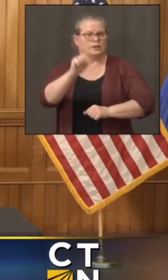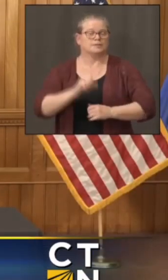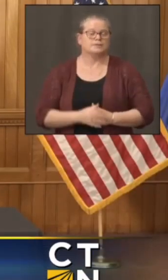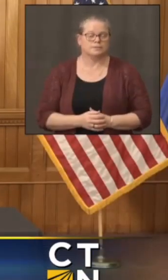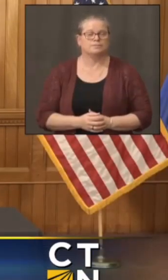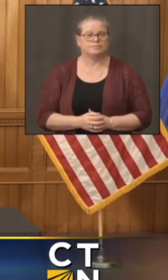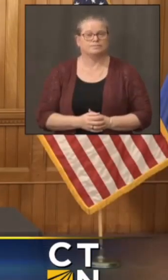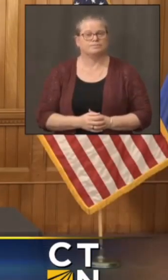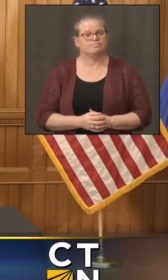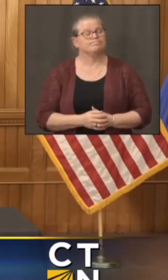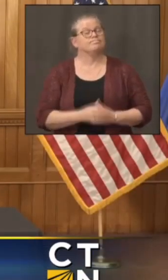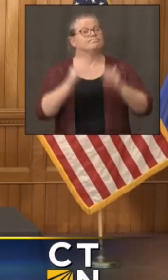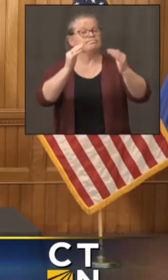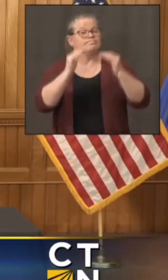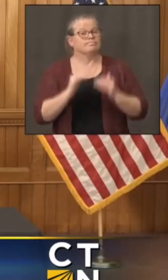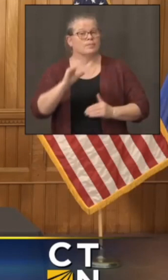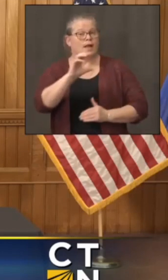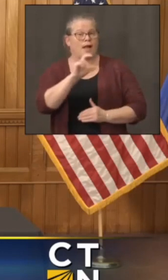The Connecticut Mirror.